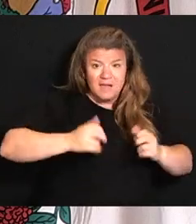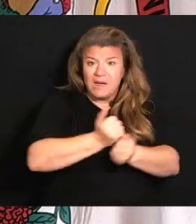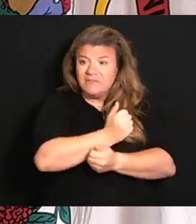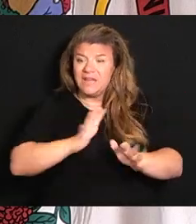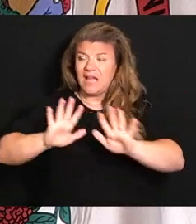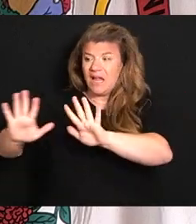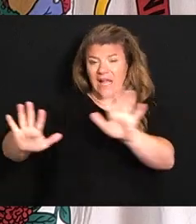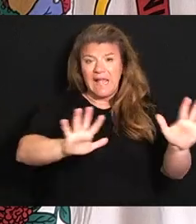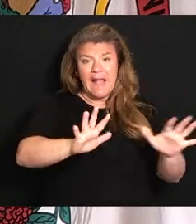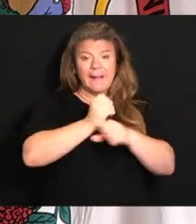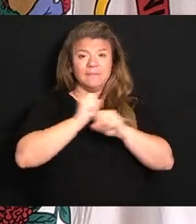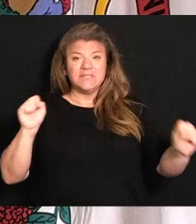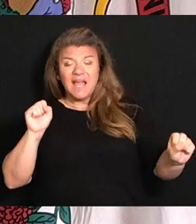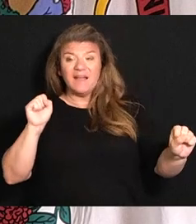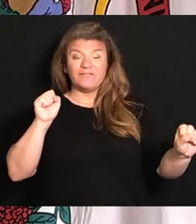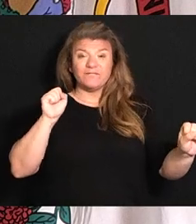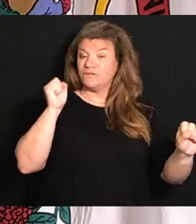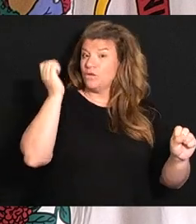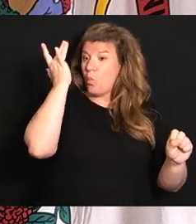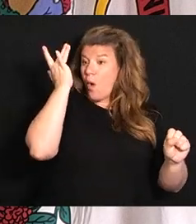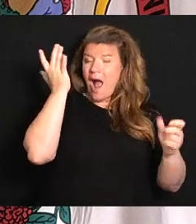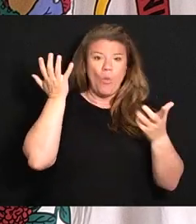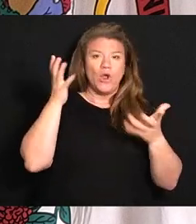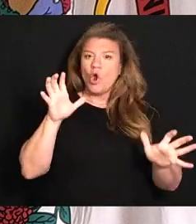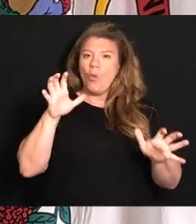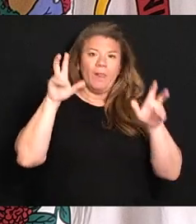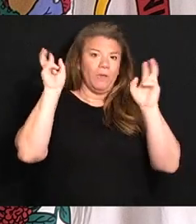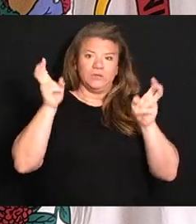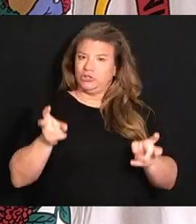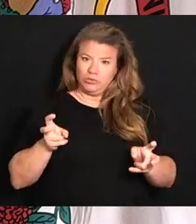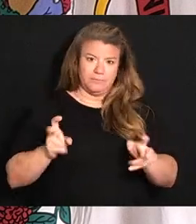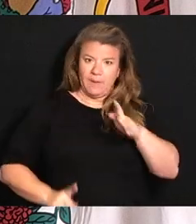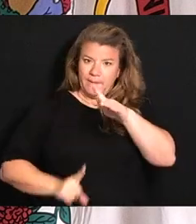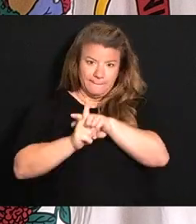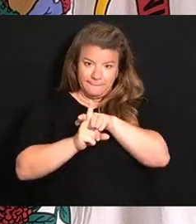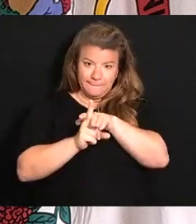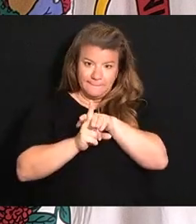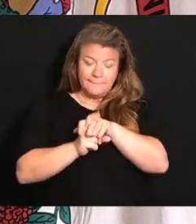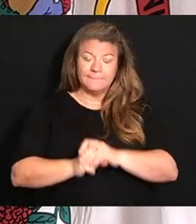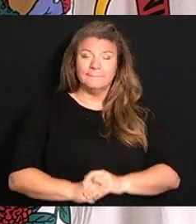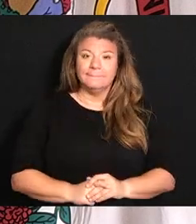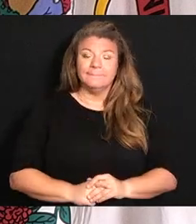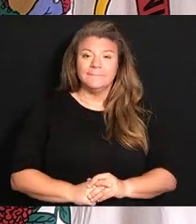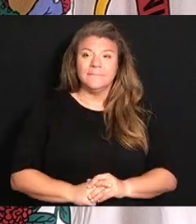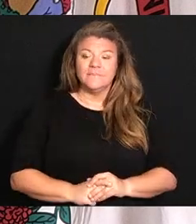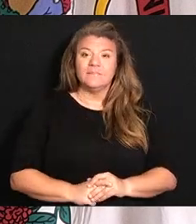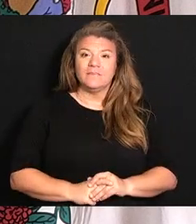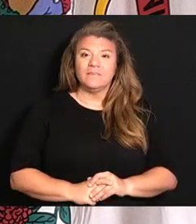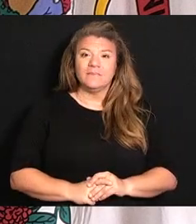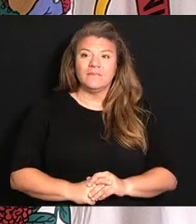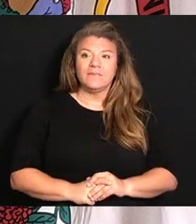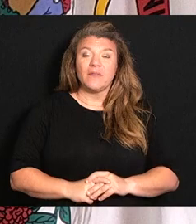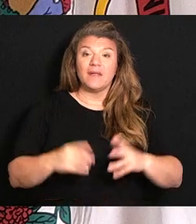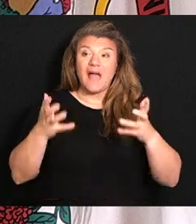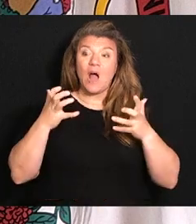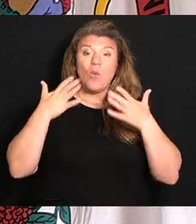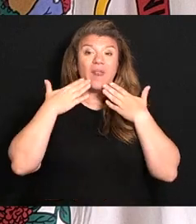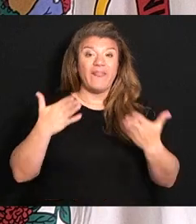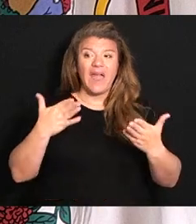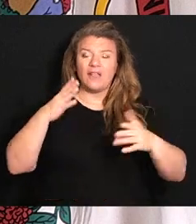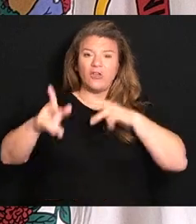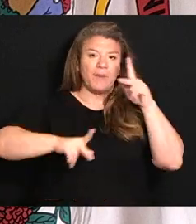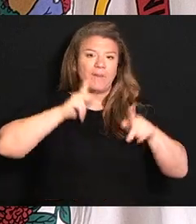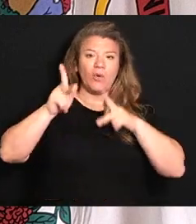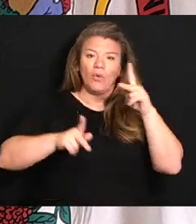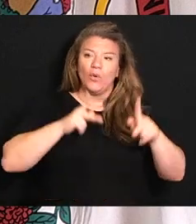that you don't get into any of those issues. But I really want to, I really want to thank, you know, all the people